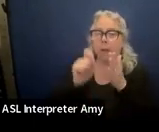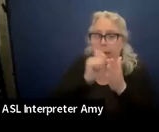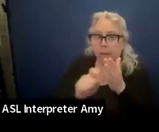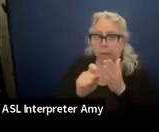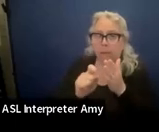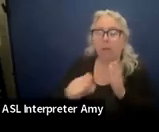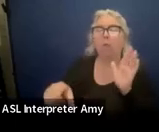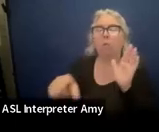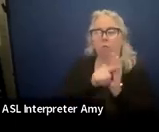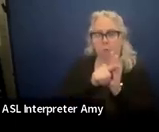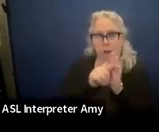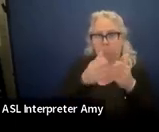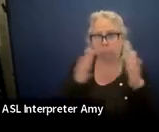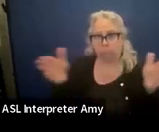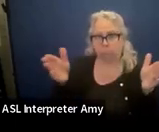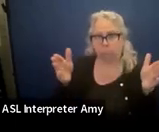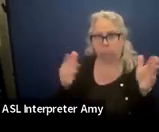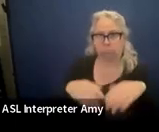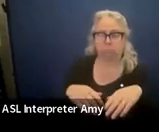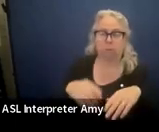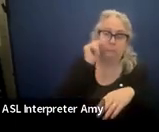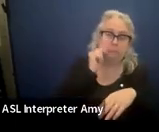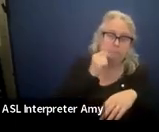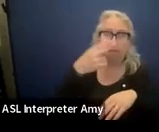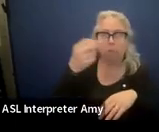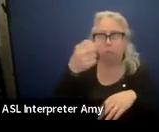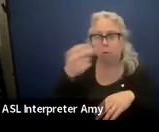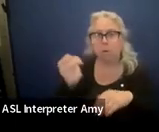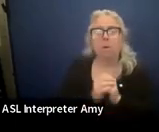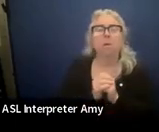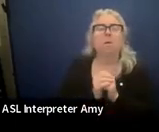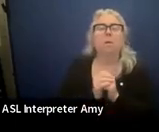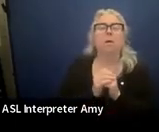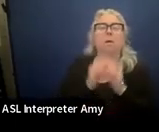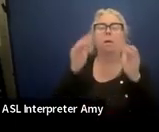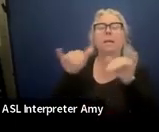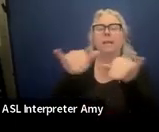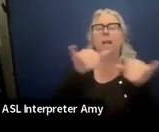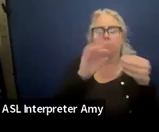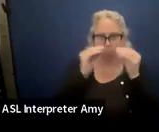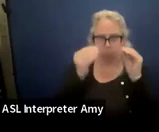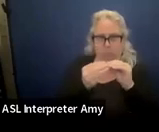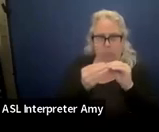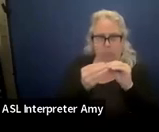which in this case is adolescent or high school. And the standard number.